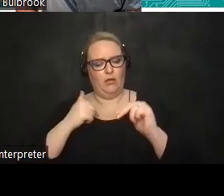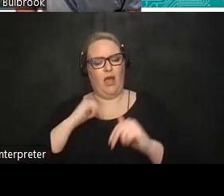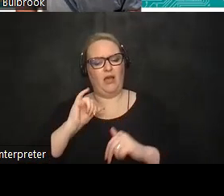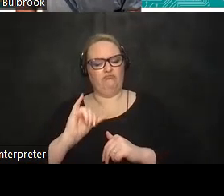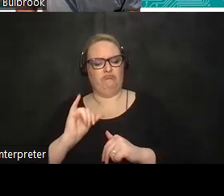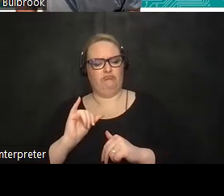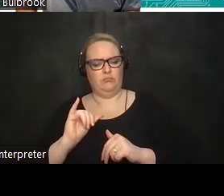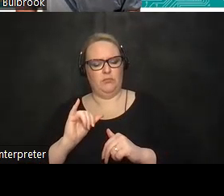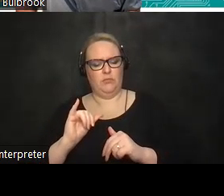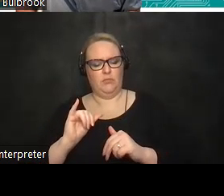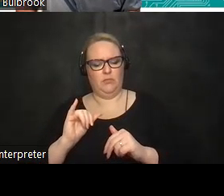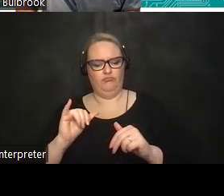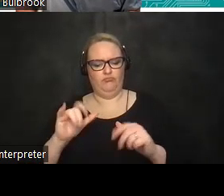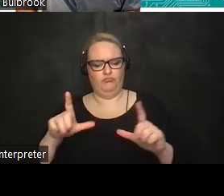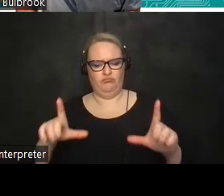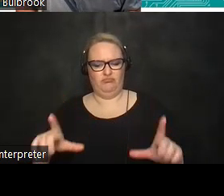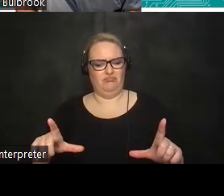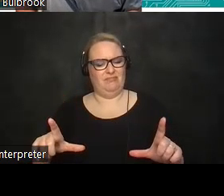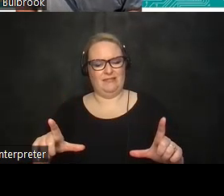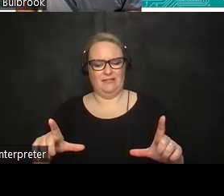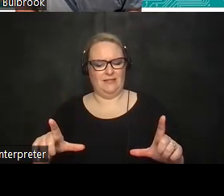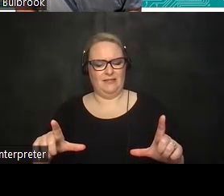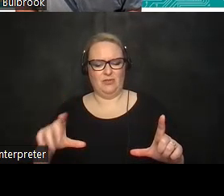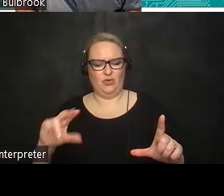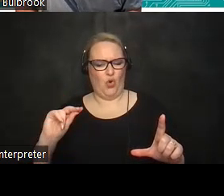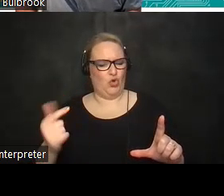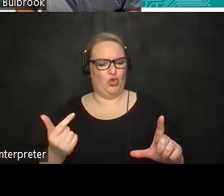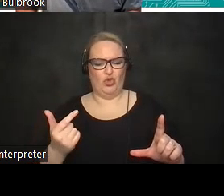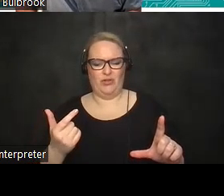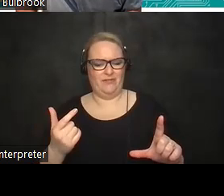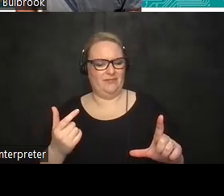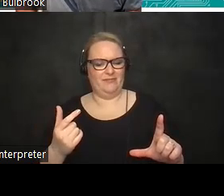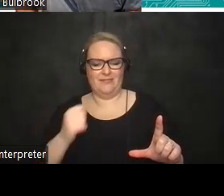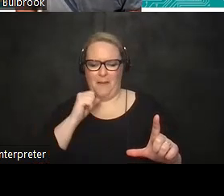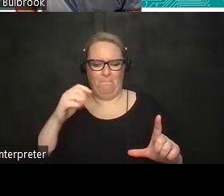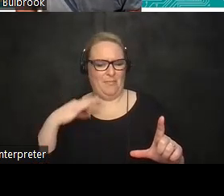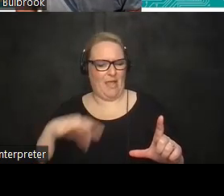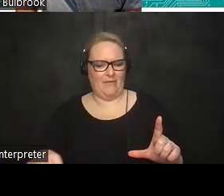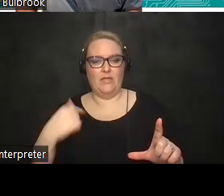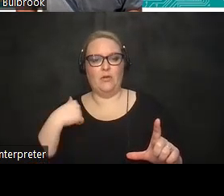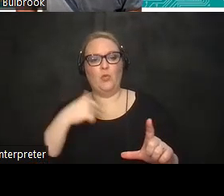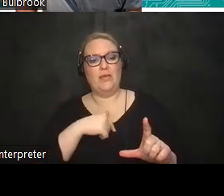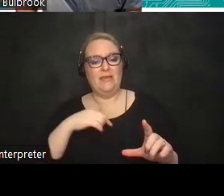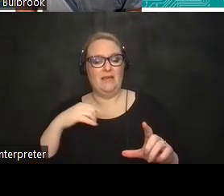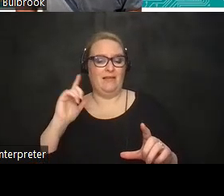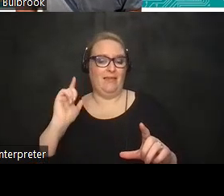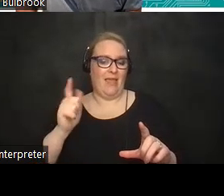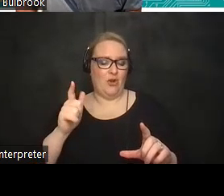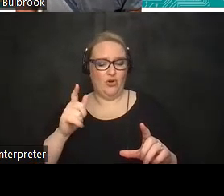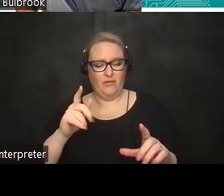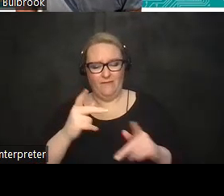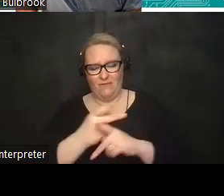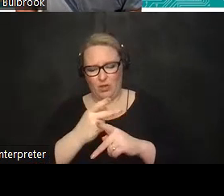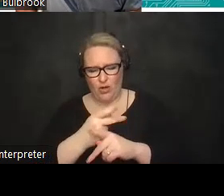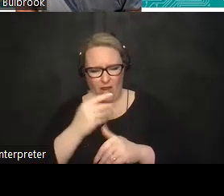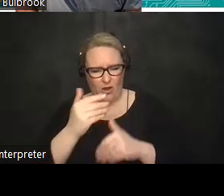in a way it was going to do more harm than good uh but what we discovered along the way was this became